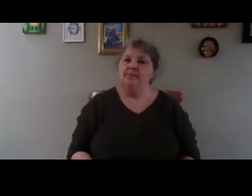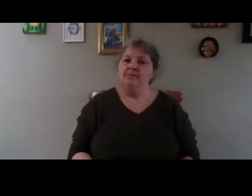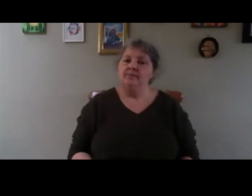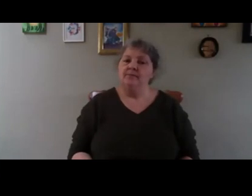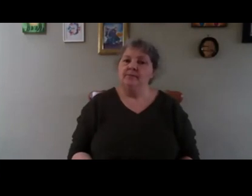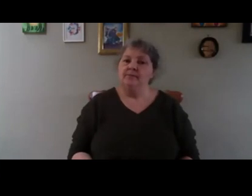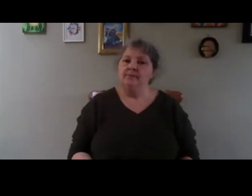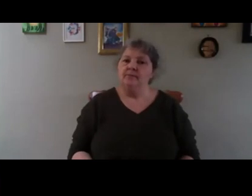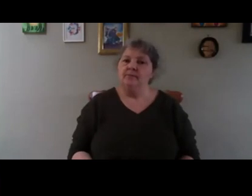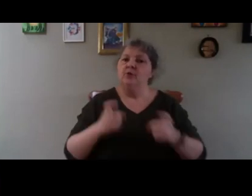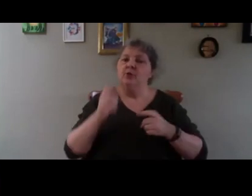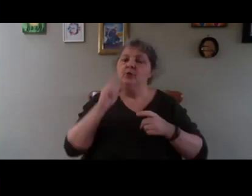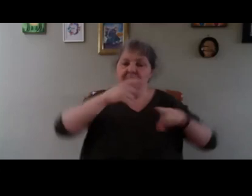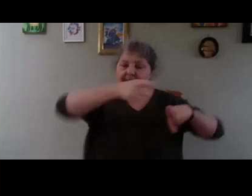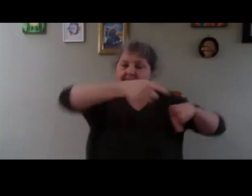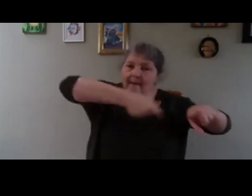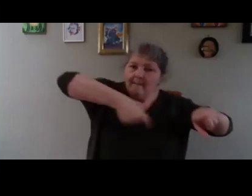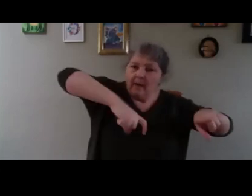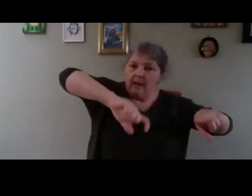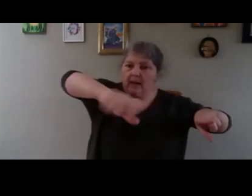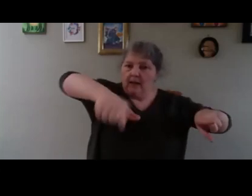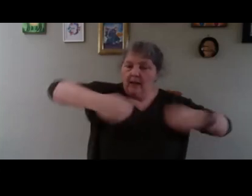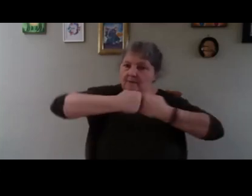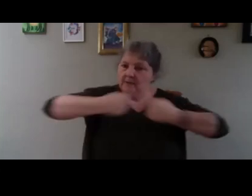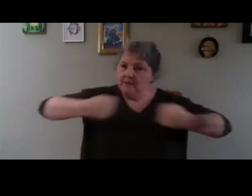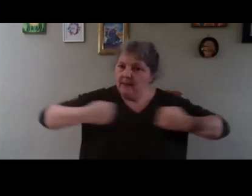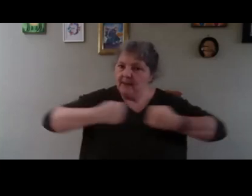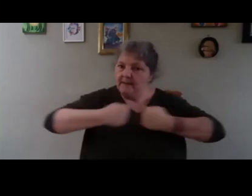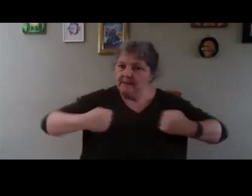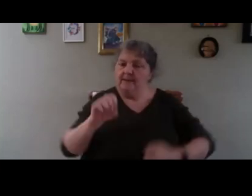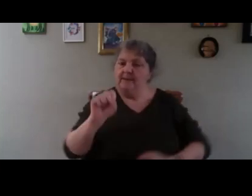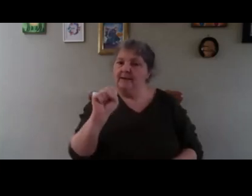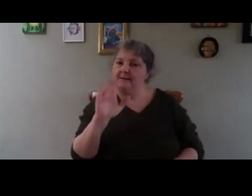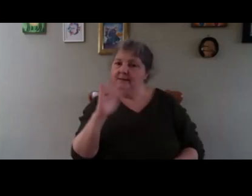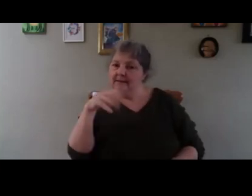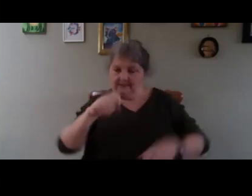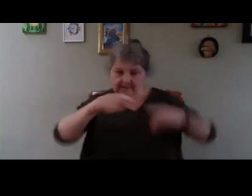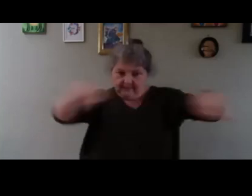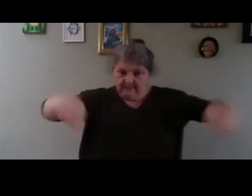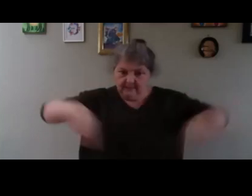so you see the cable there you see the slates because first of all the cable